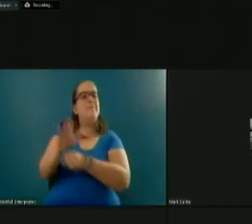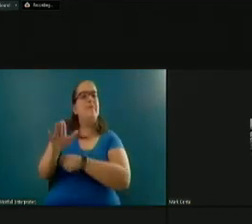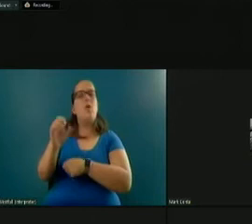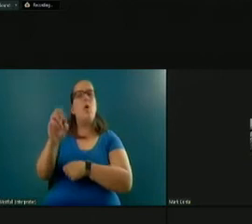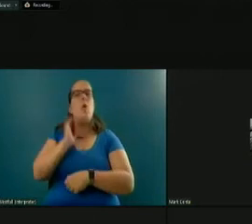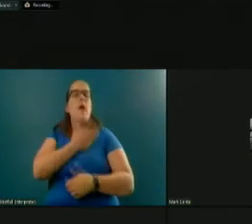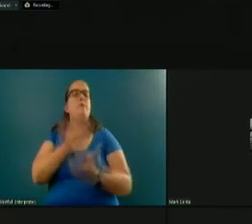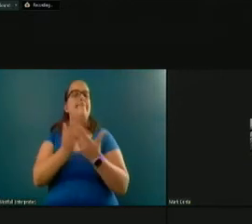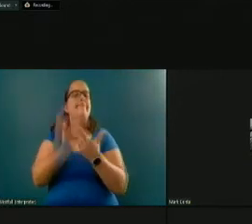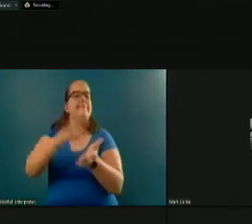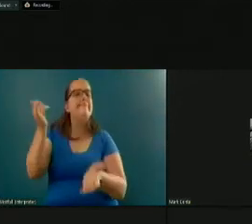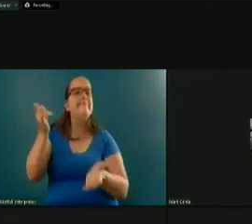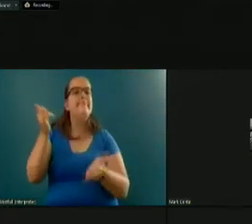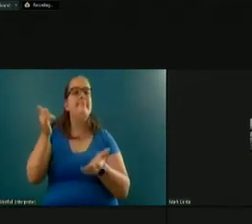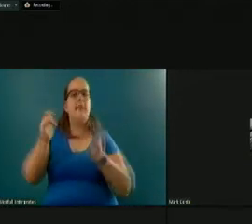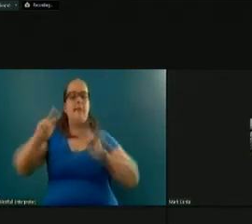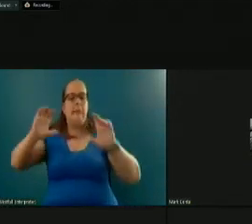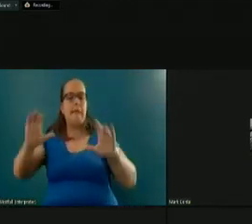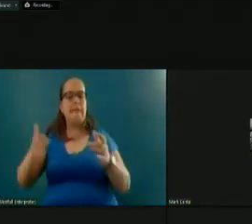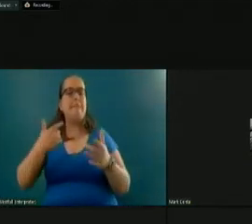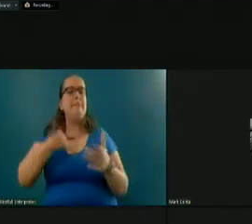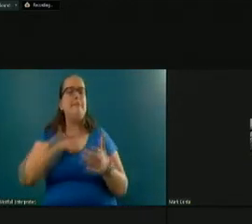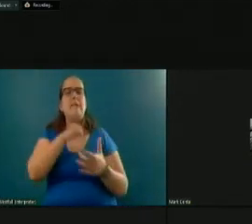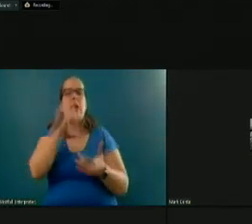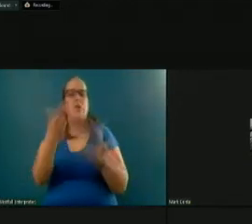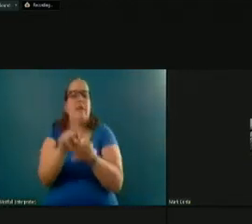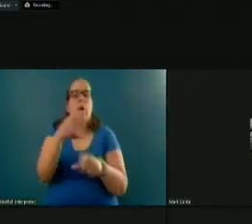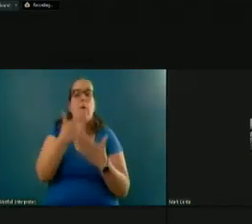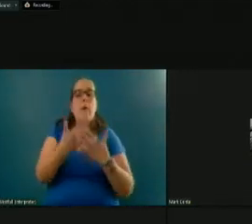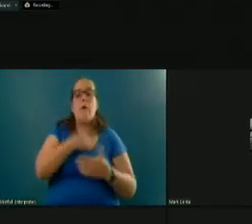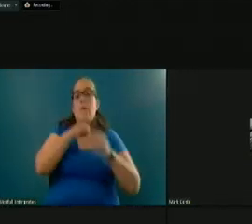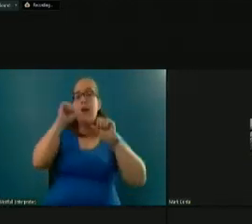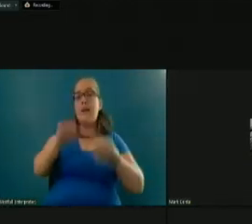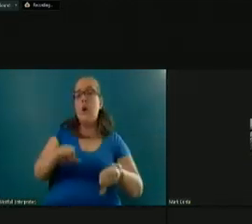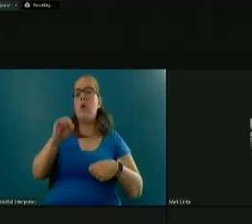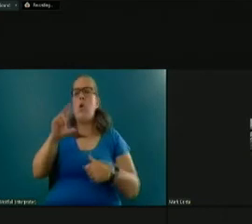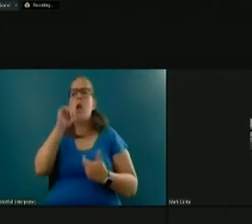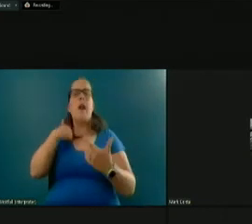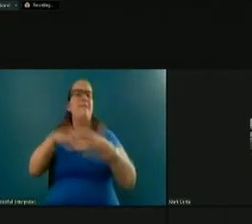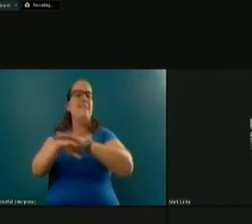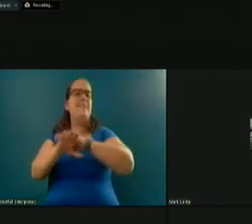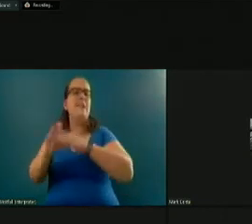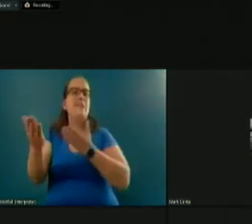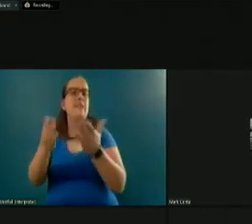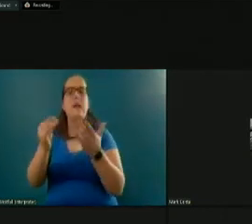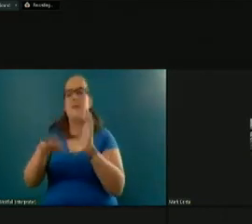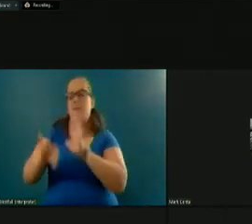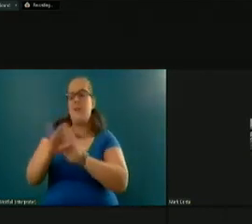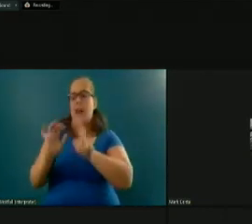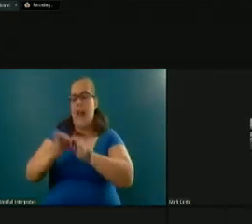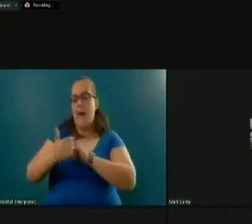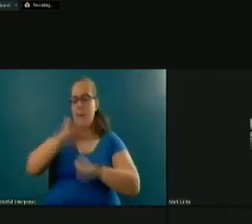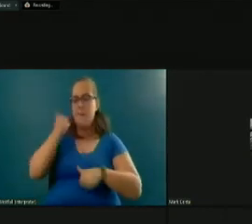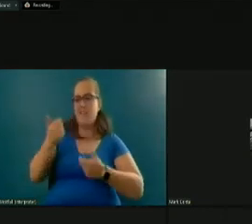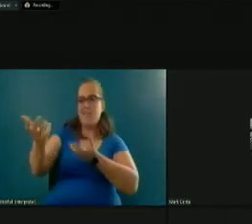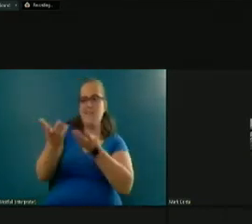populations in our county that we're not serving as well as we could or should or don't have the accessibility to services and finding out how best to do that.